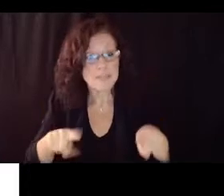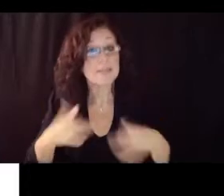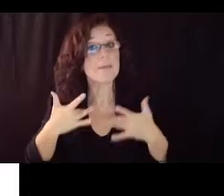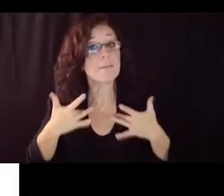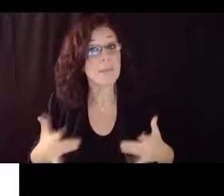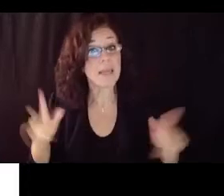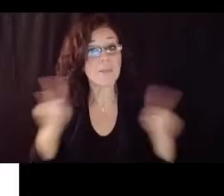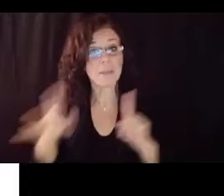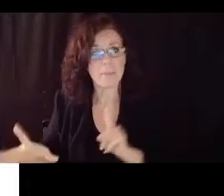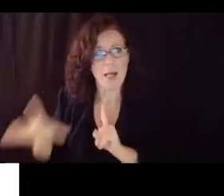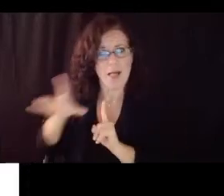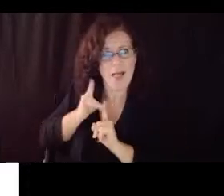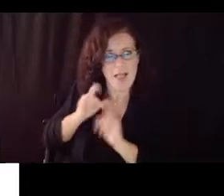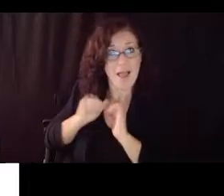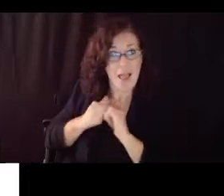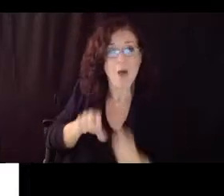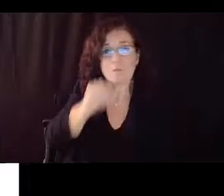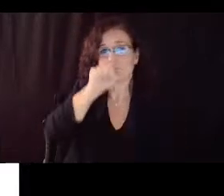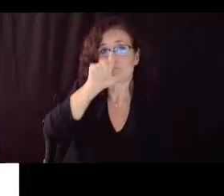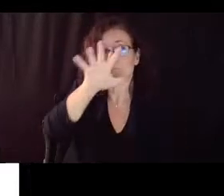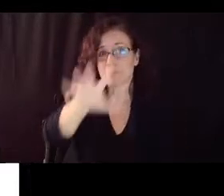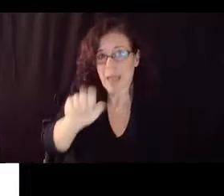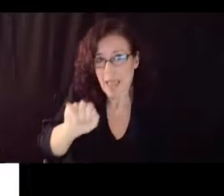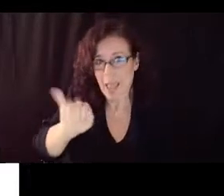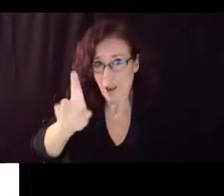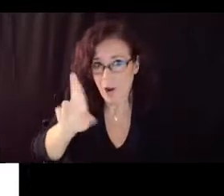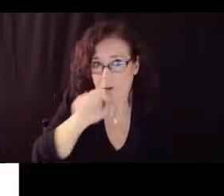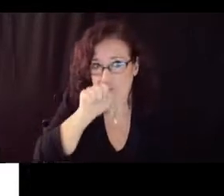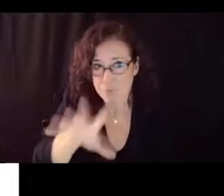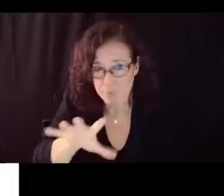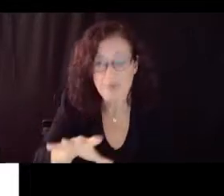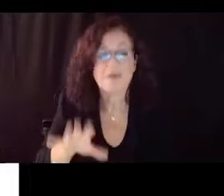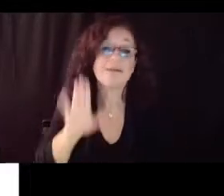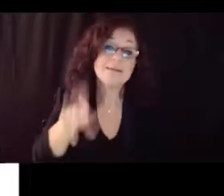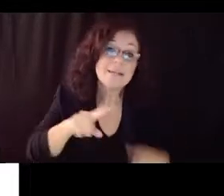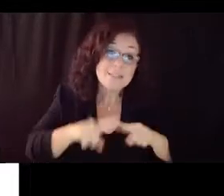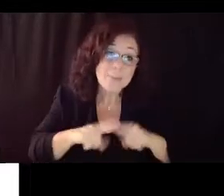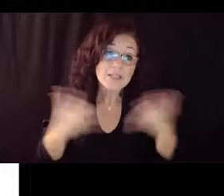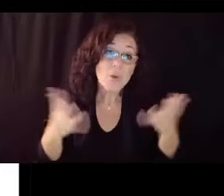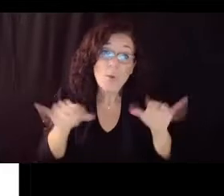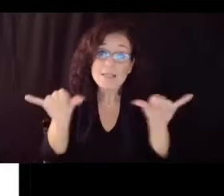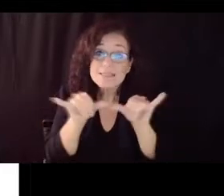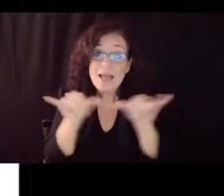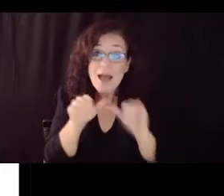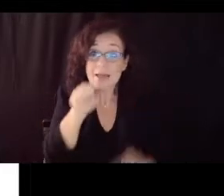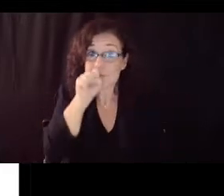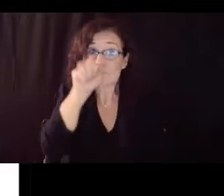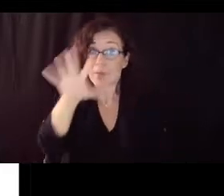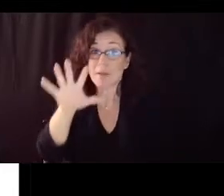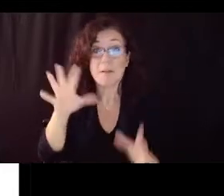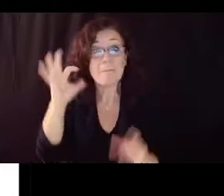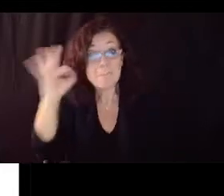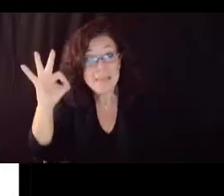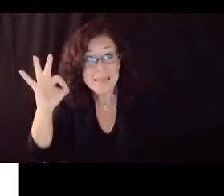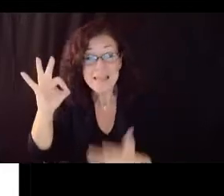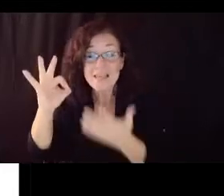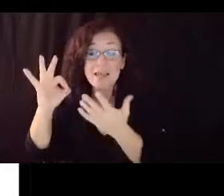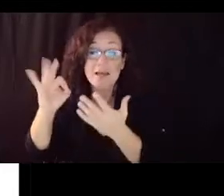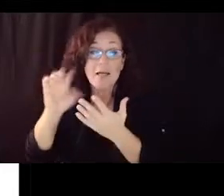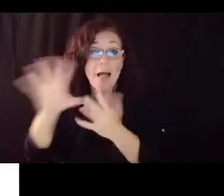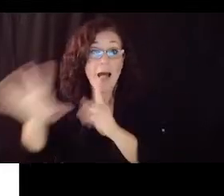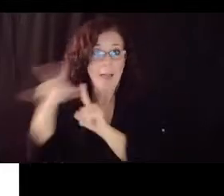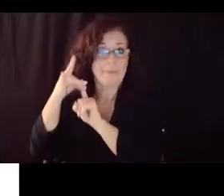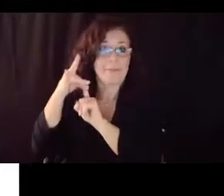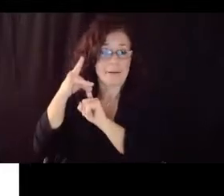both droplet and airborne transmission which really have to do with the size of the particles that people are exhaling and others are inhaling